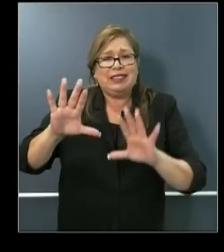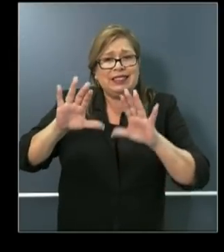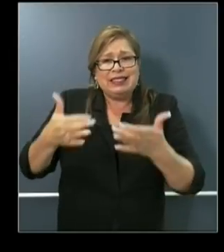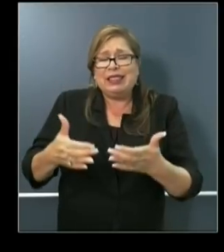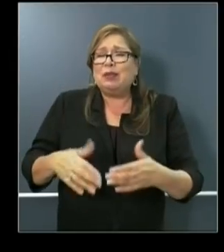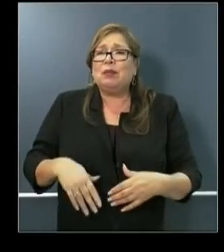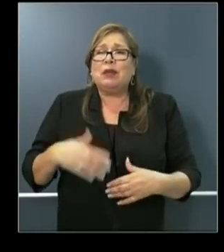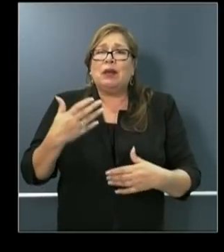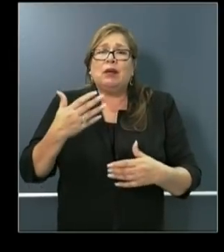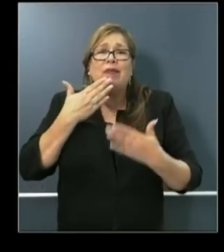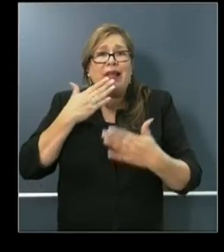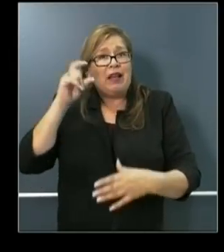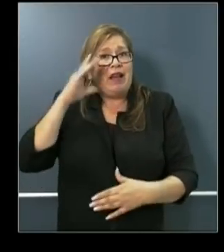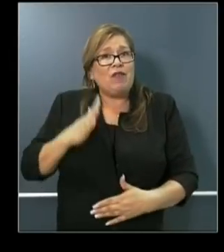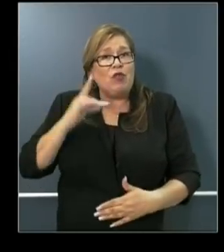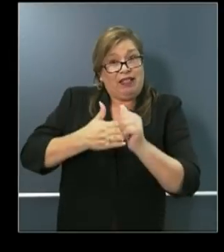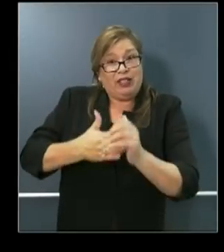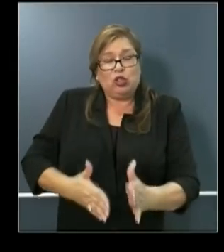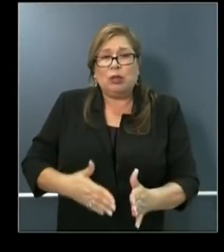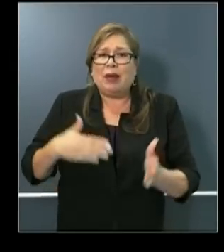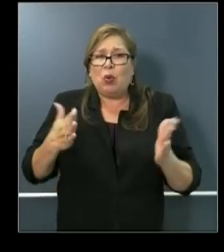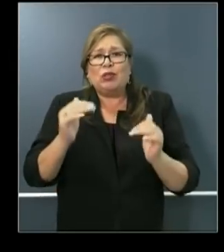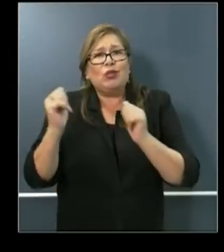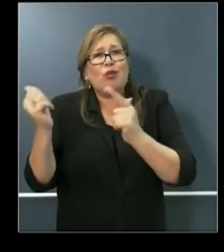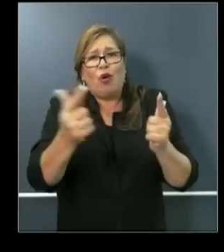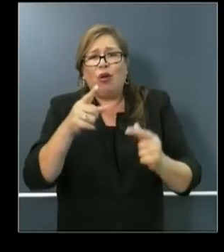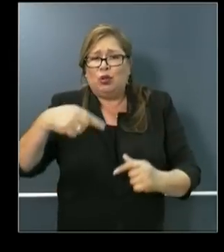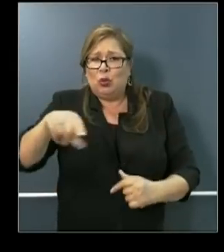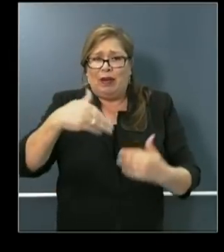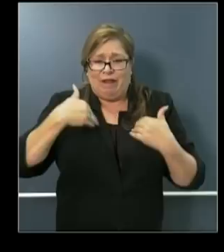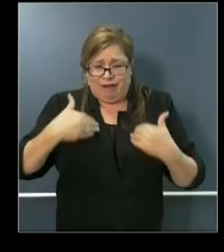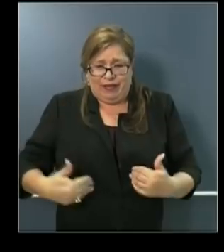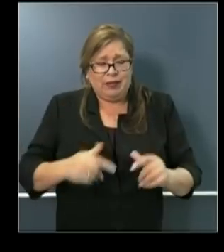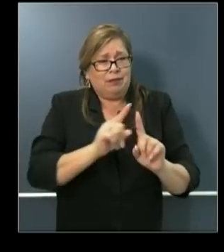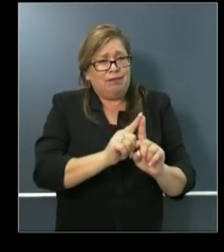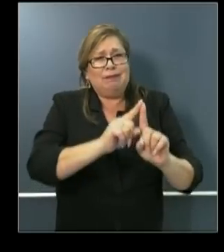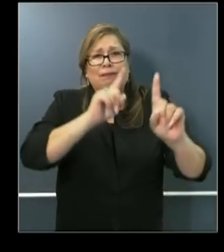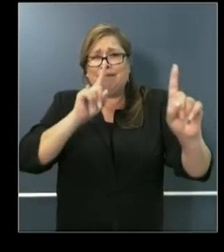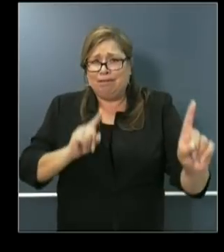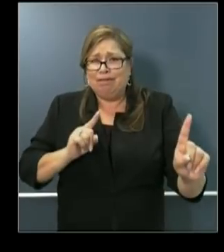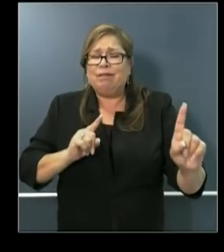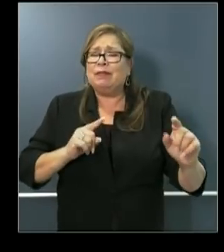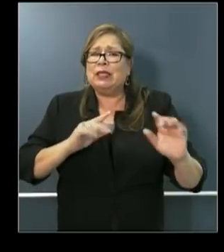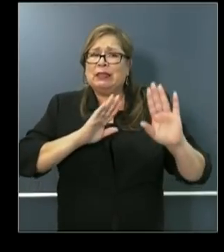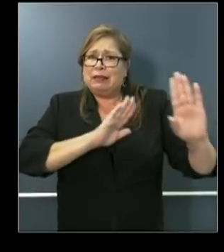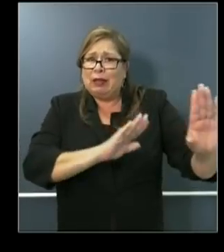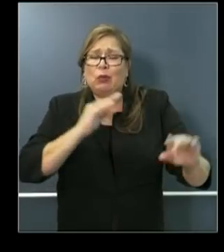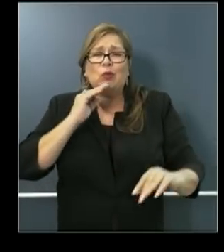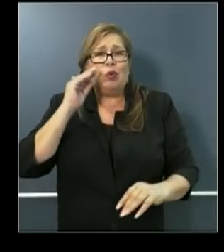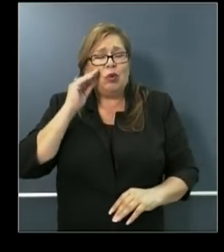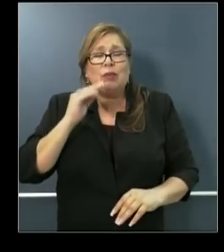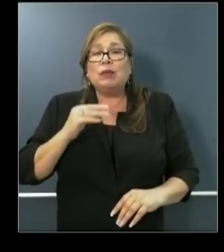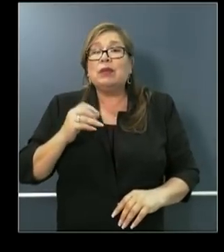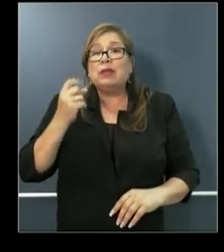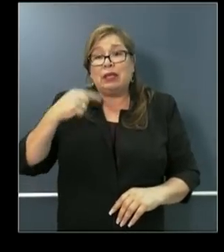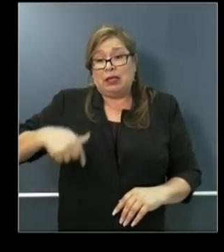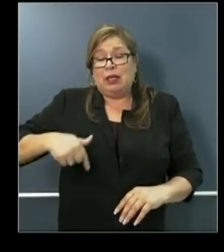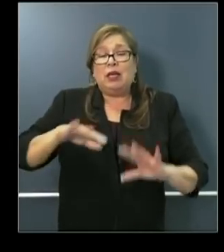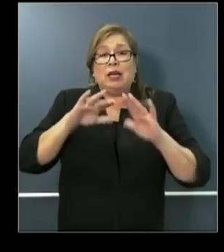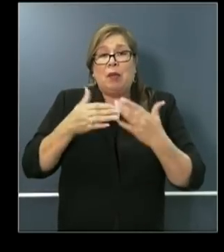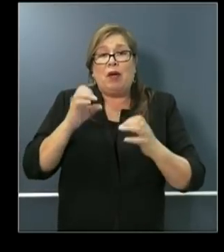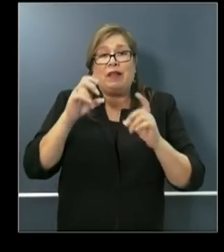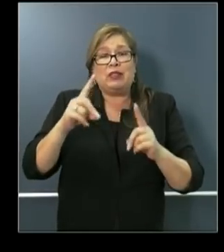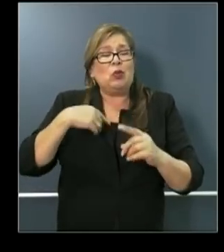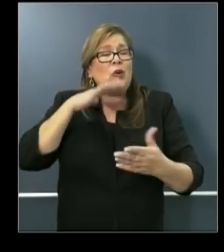social distancing. The California Education will continue to provide support to any district that needs it as it relates to